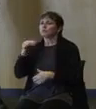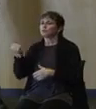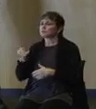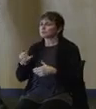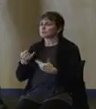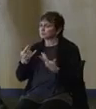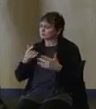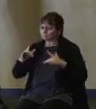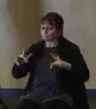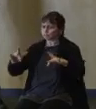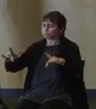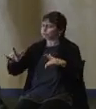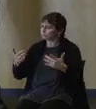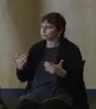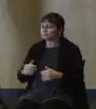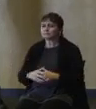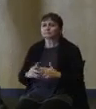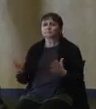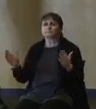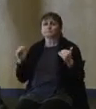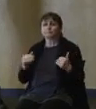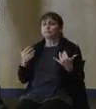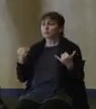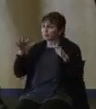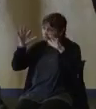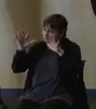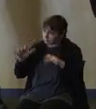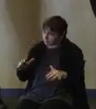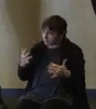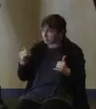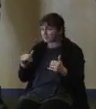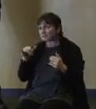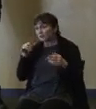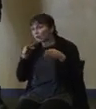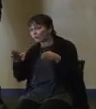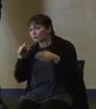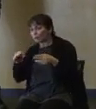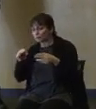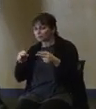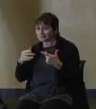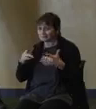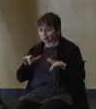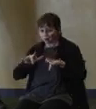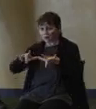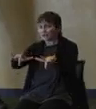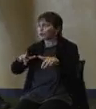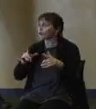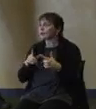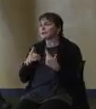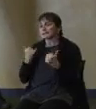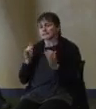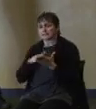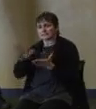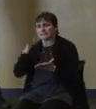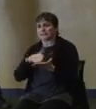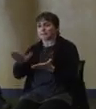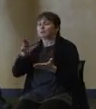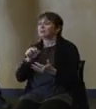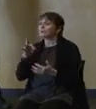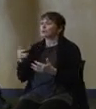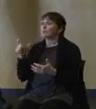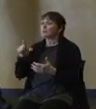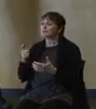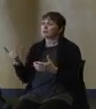So while the storm is still with us, and you can see blacktop, the roads are still slippery. So if you have to go out, we ask you to